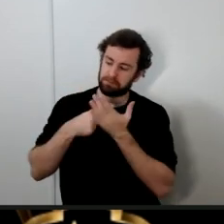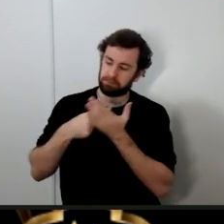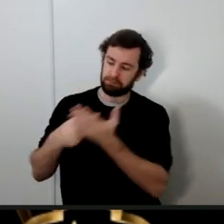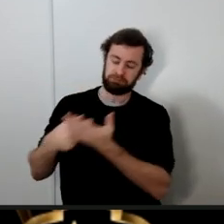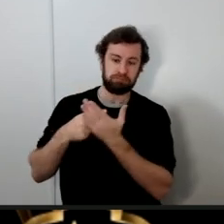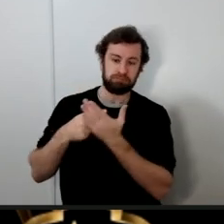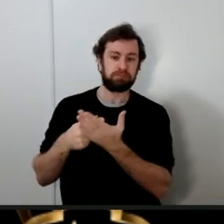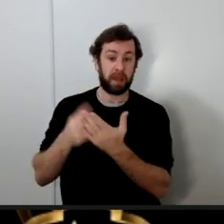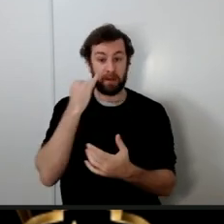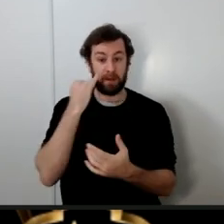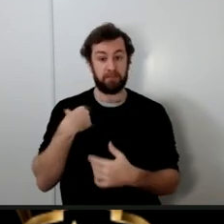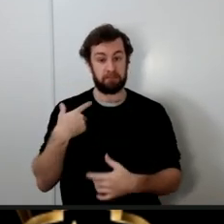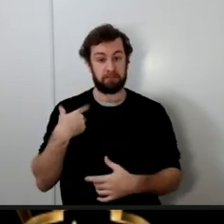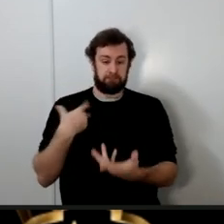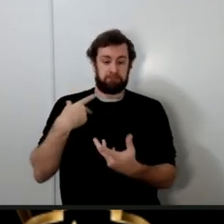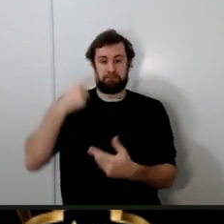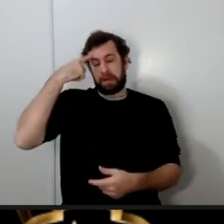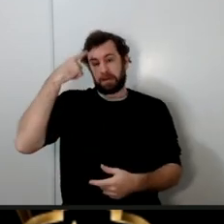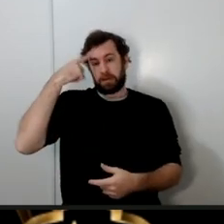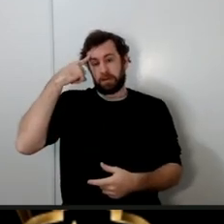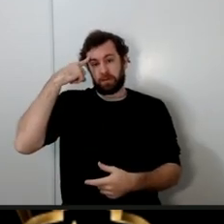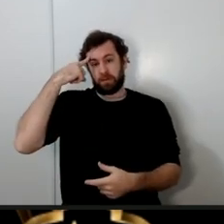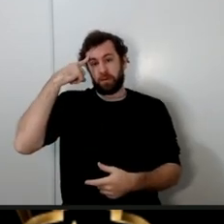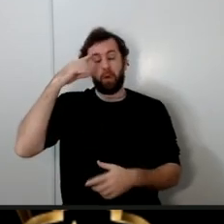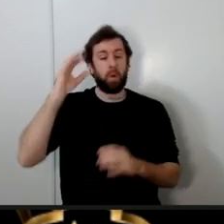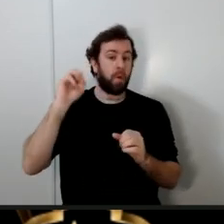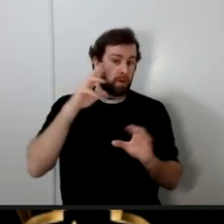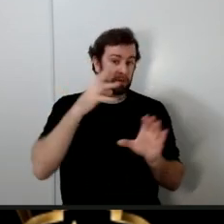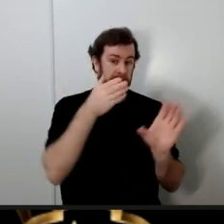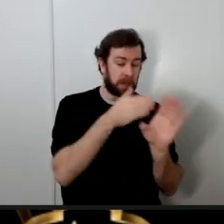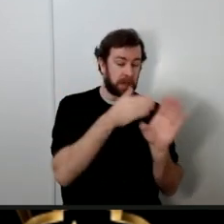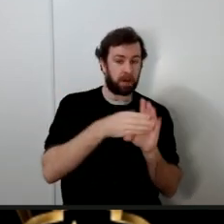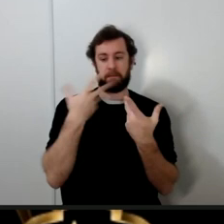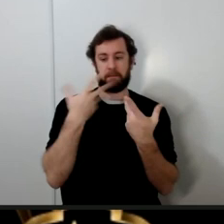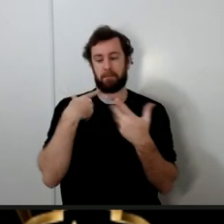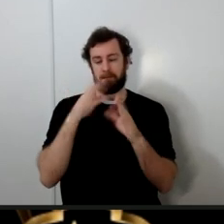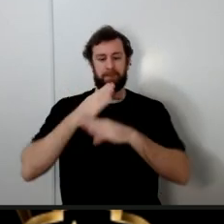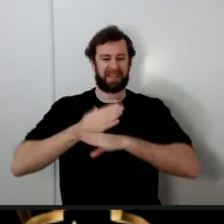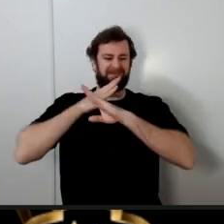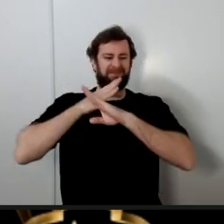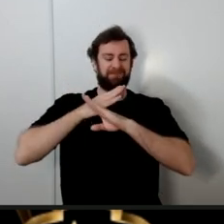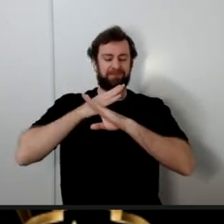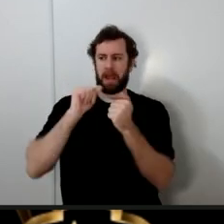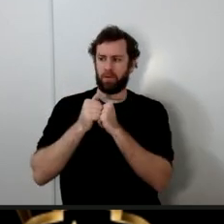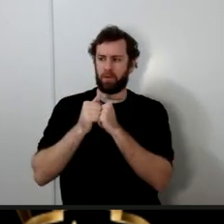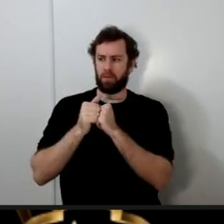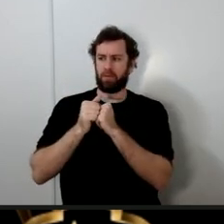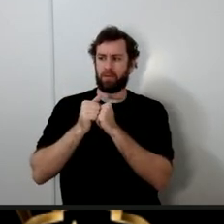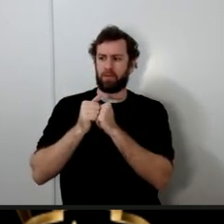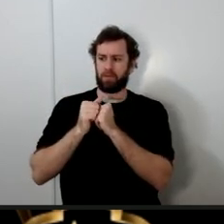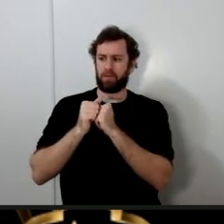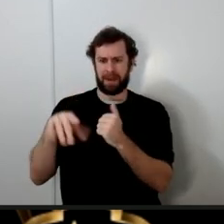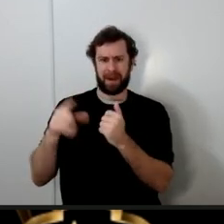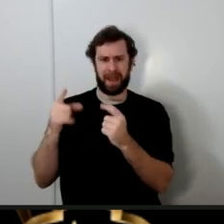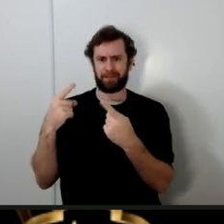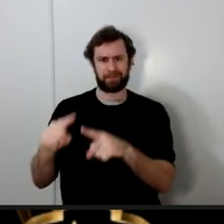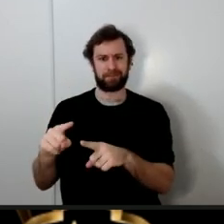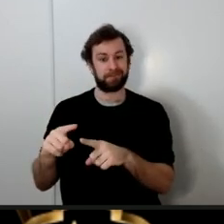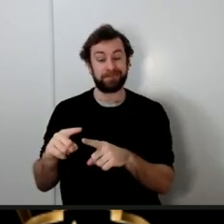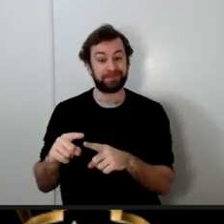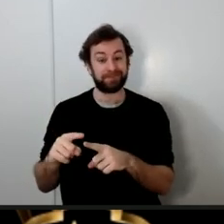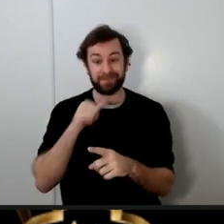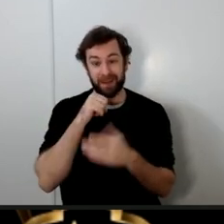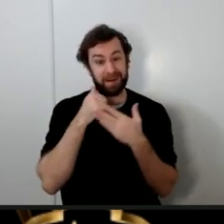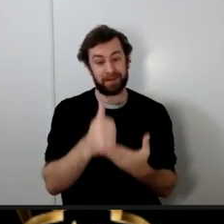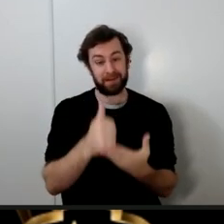from fathoming such an incident and how it could happen it won't really help to just